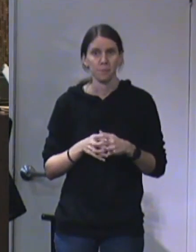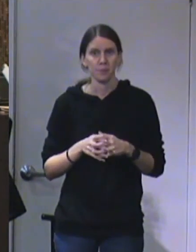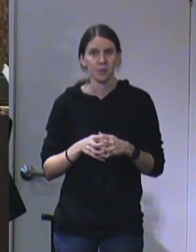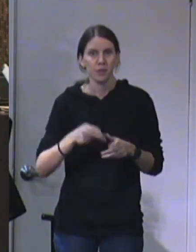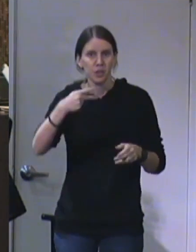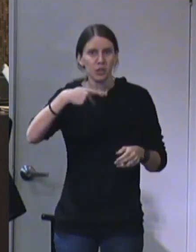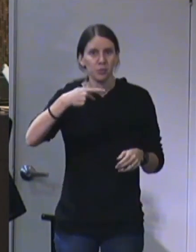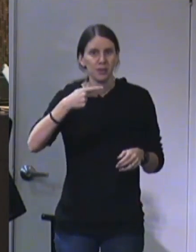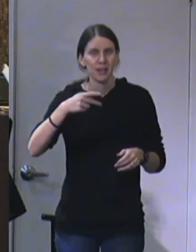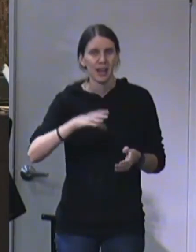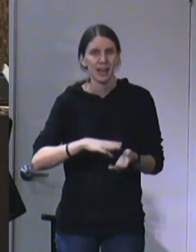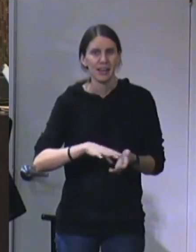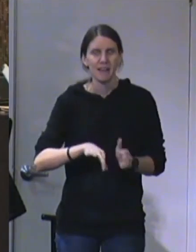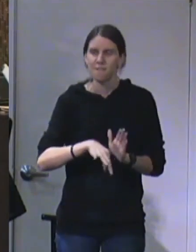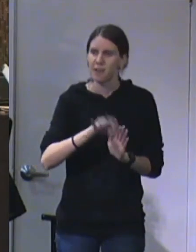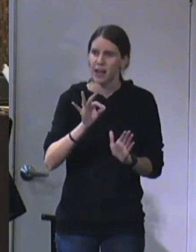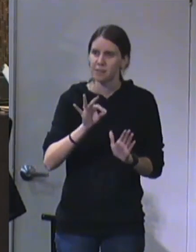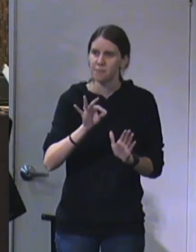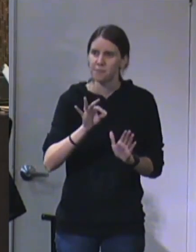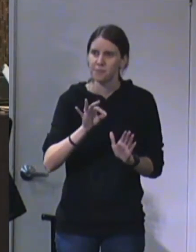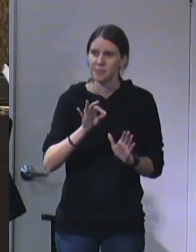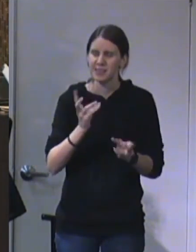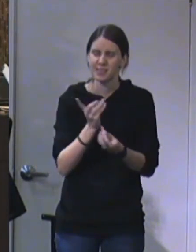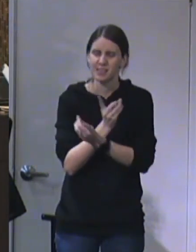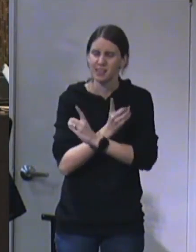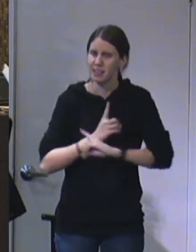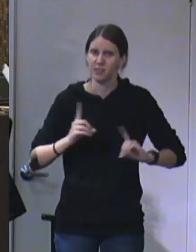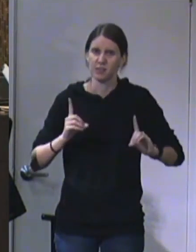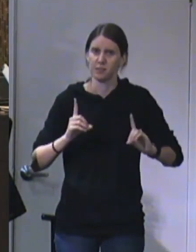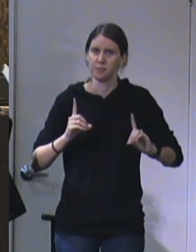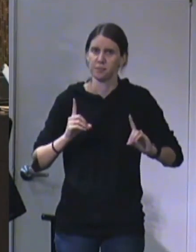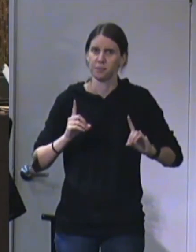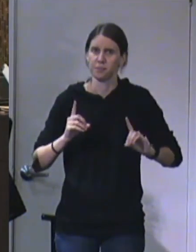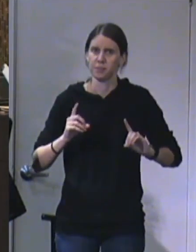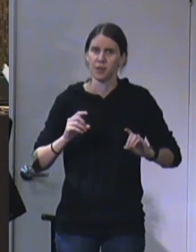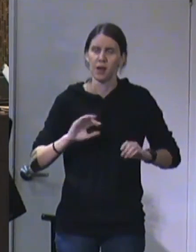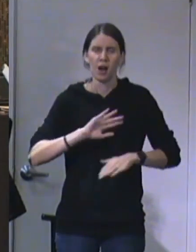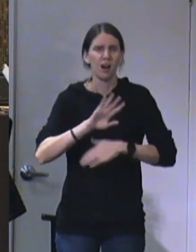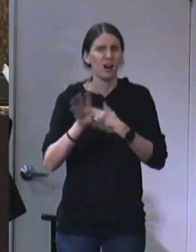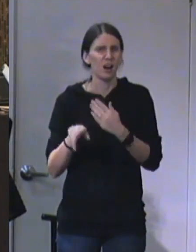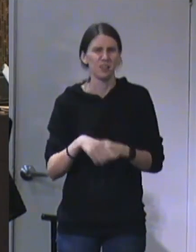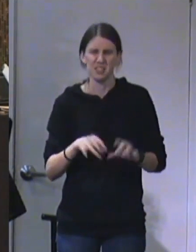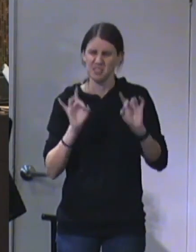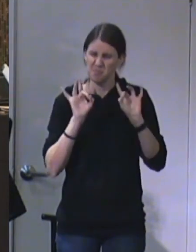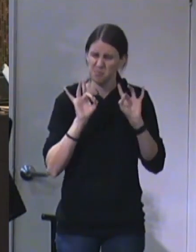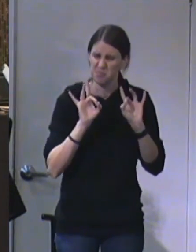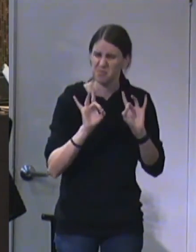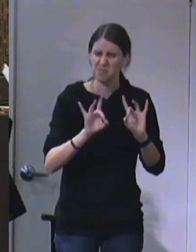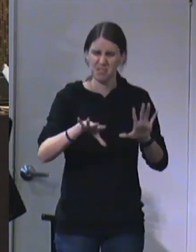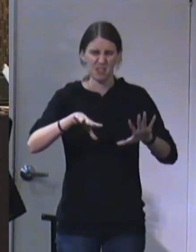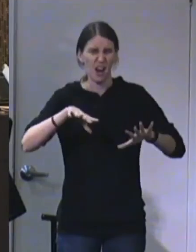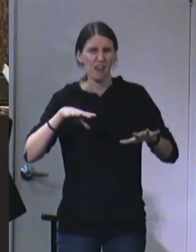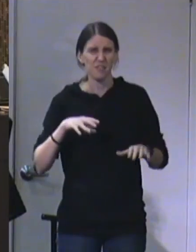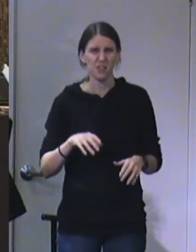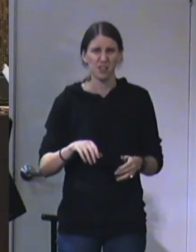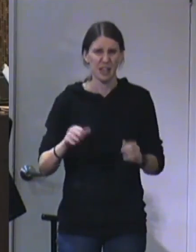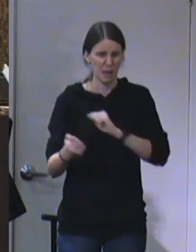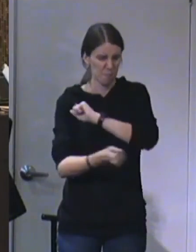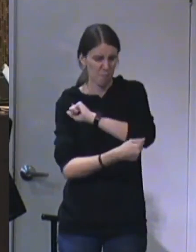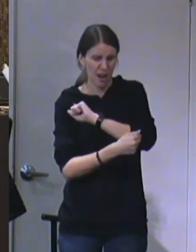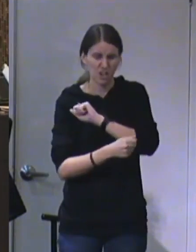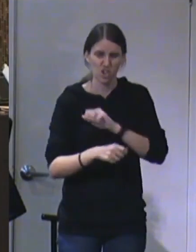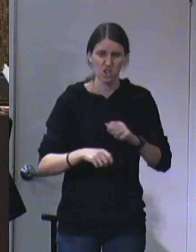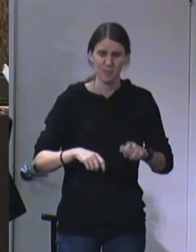we find absolute deliverance. All the wickedness and the penalty of our